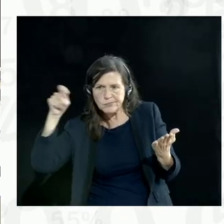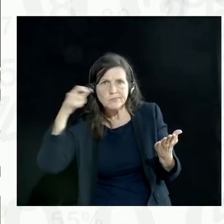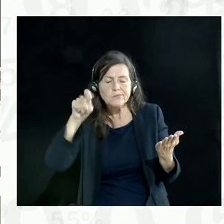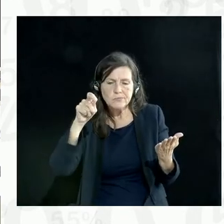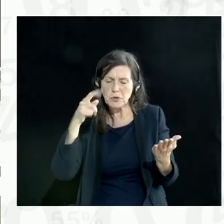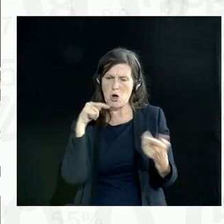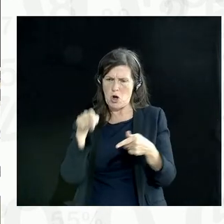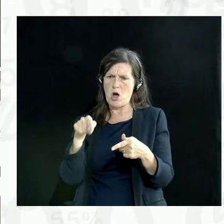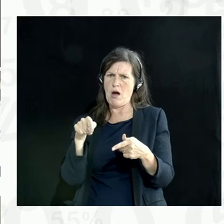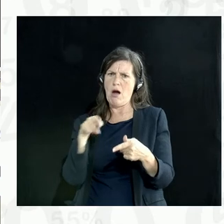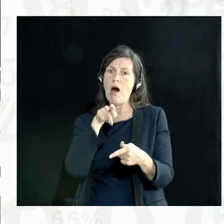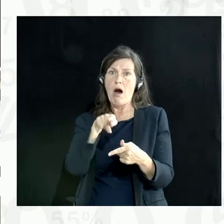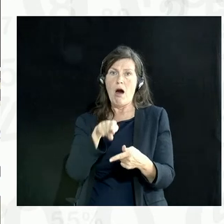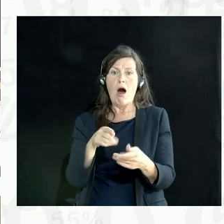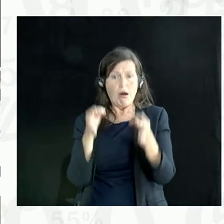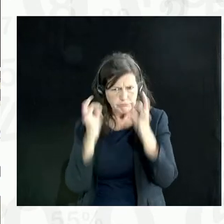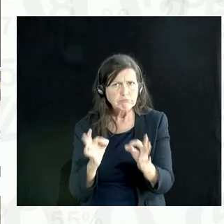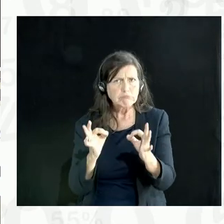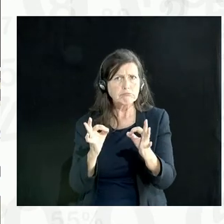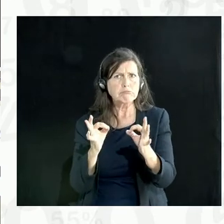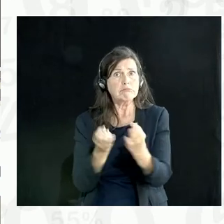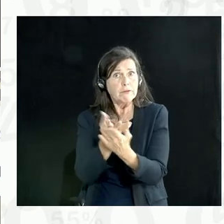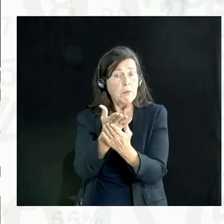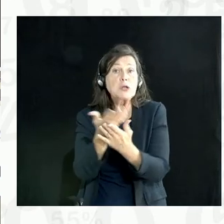assessments about the authenticity of the information.